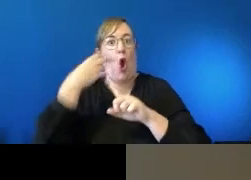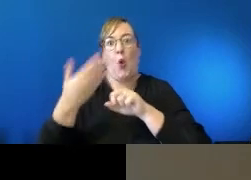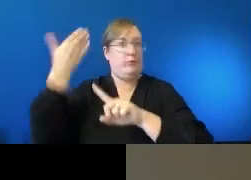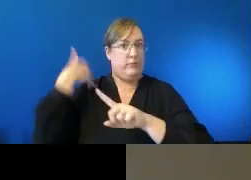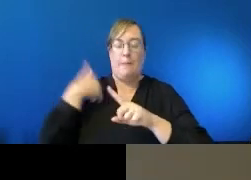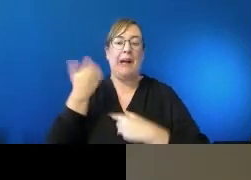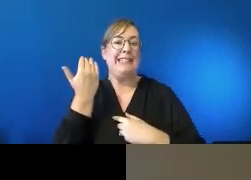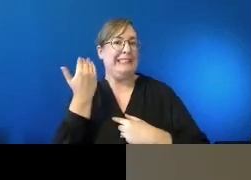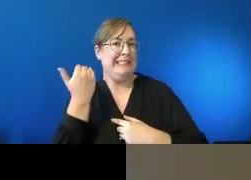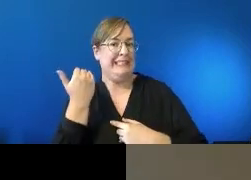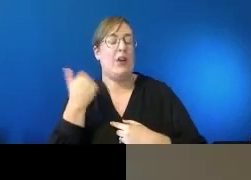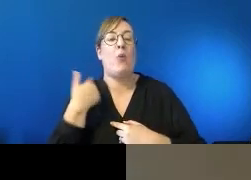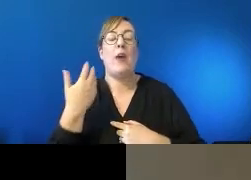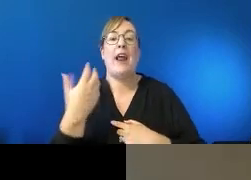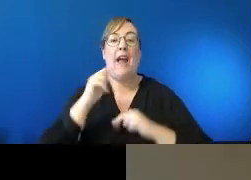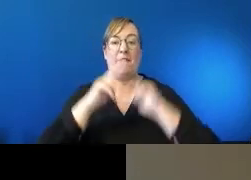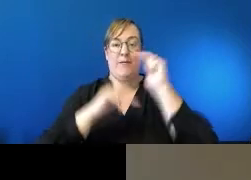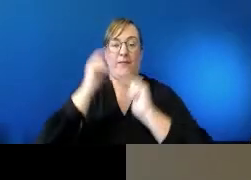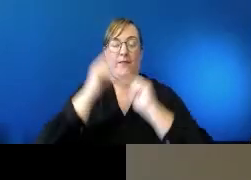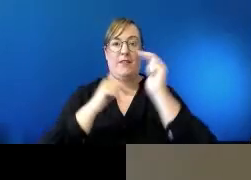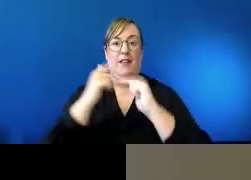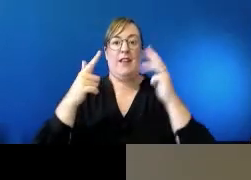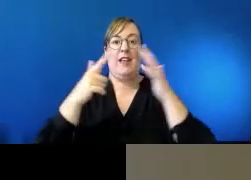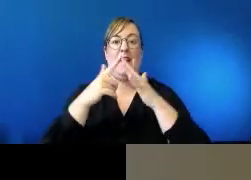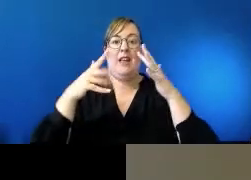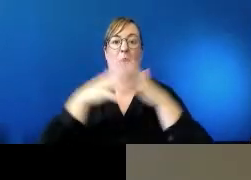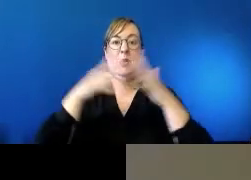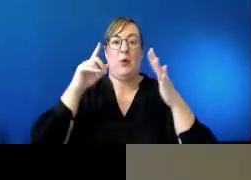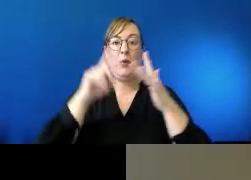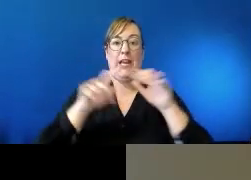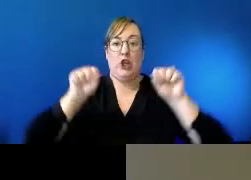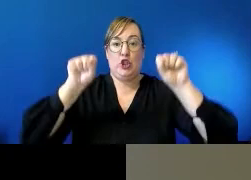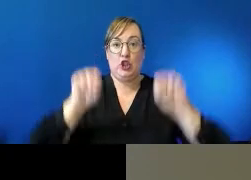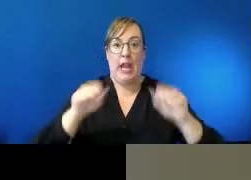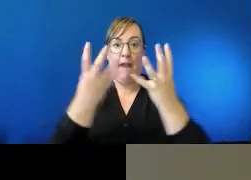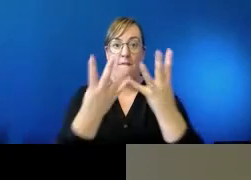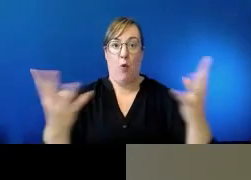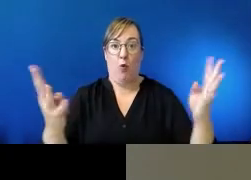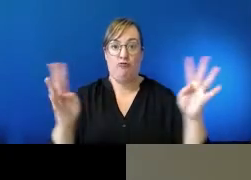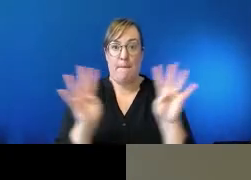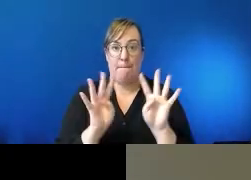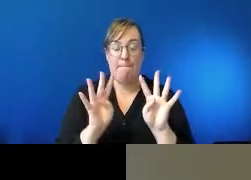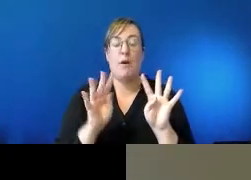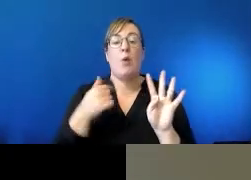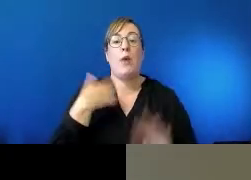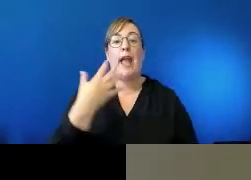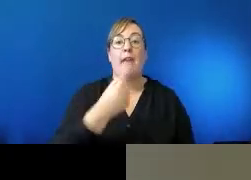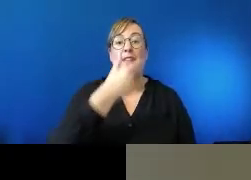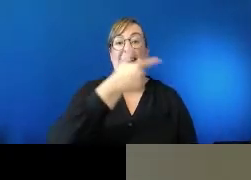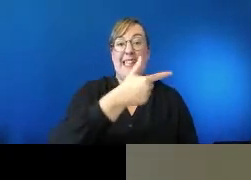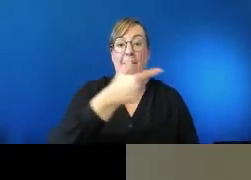what's known as the Iwi Chairs Forum. So the 78 plus